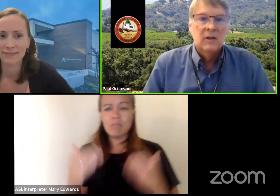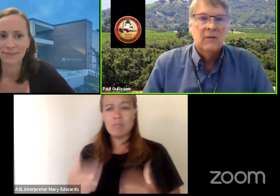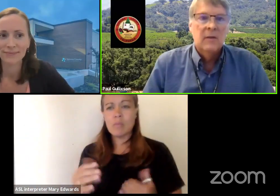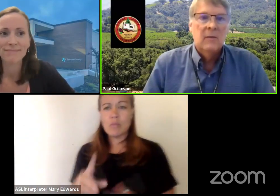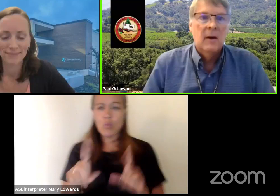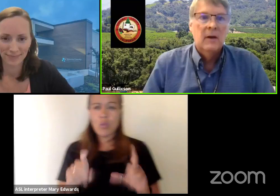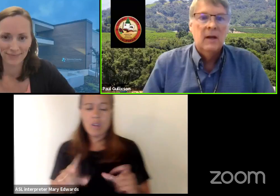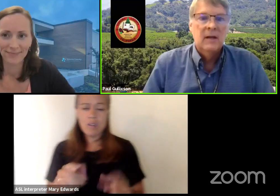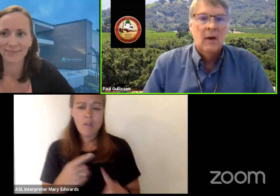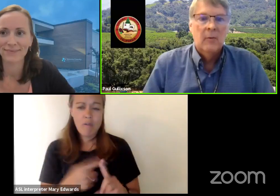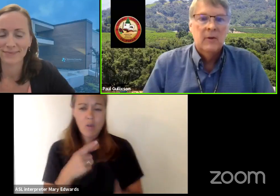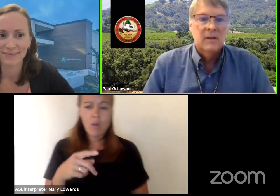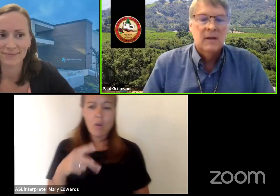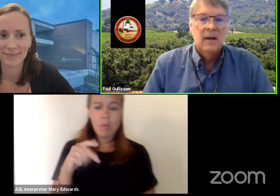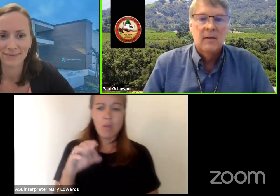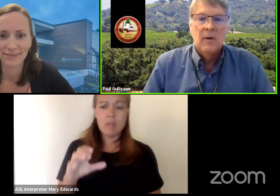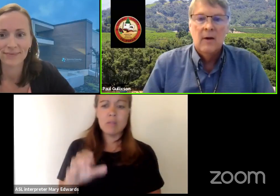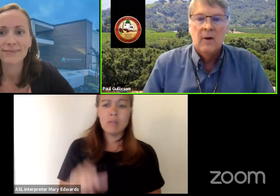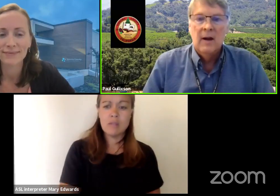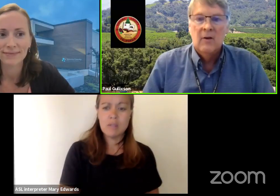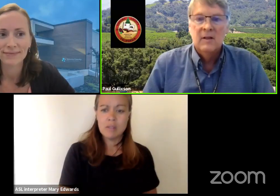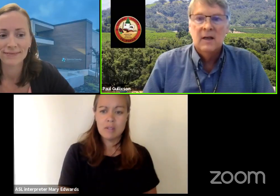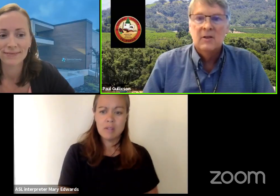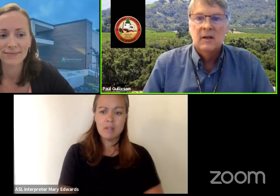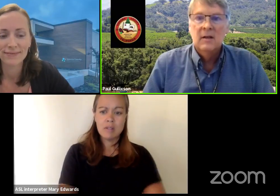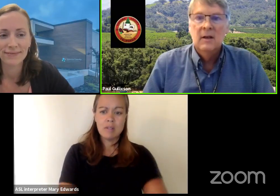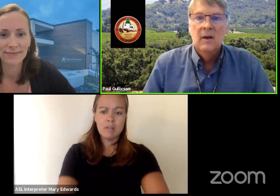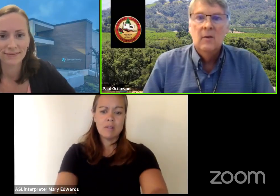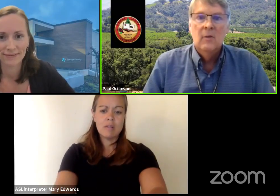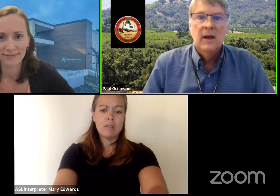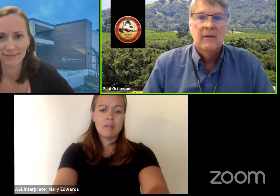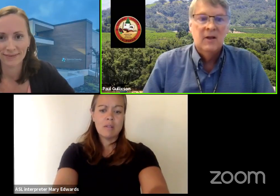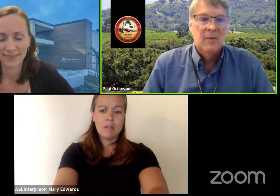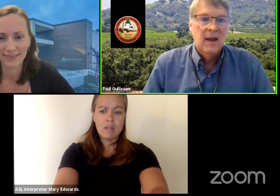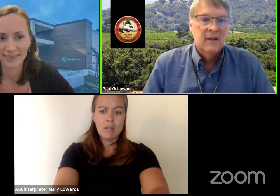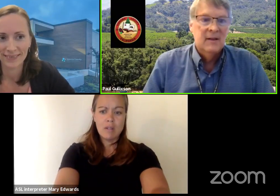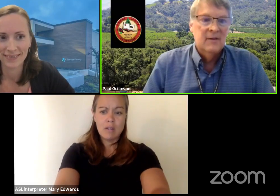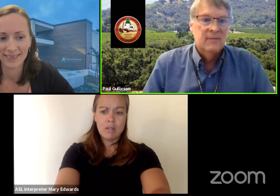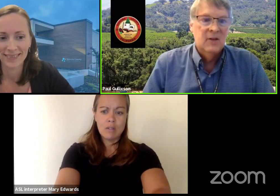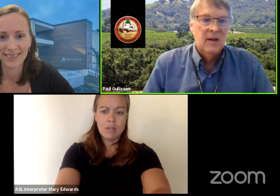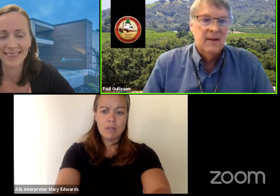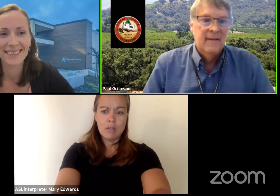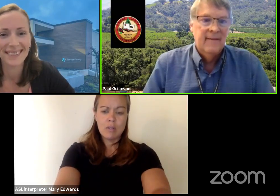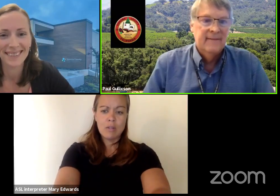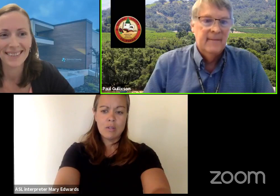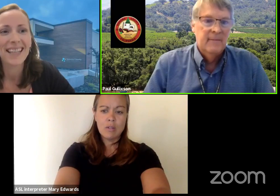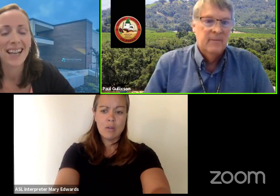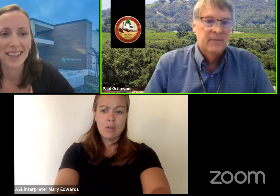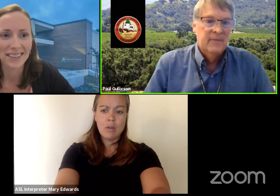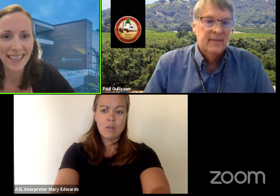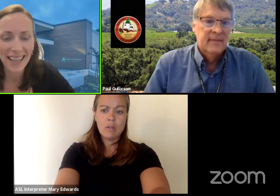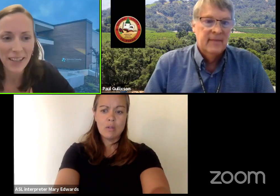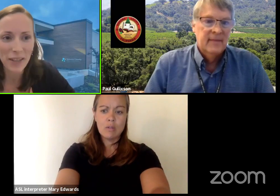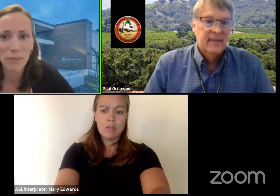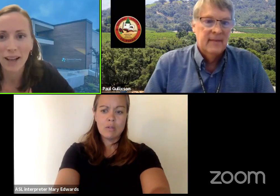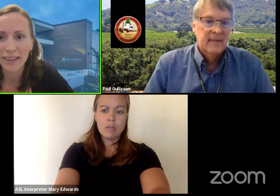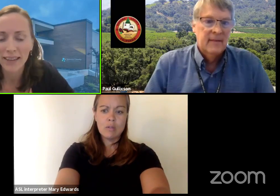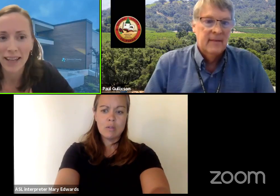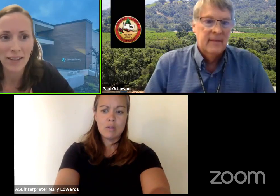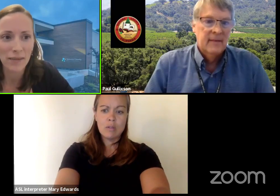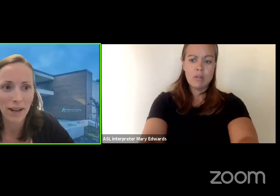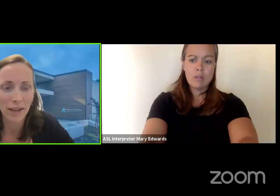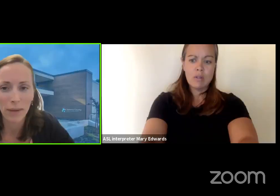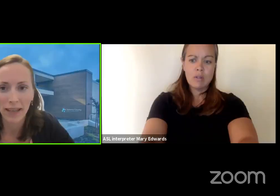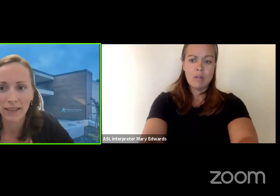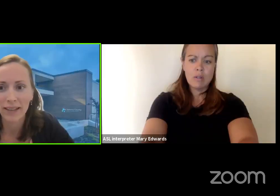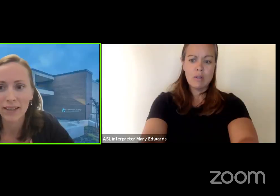questions from the public and to help us uh moderate our discussion we have jamie hansen jamie all right thank you paul and